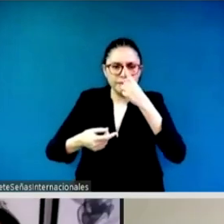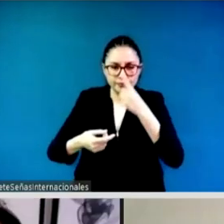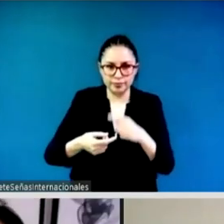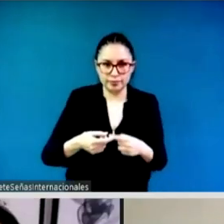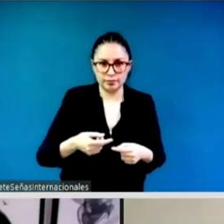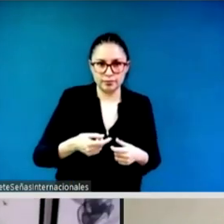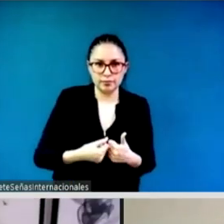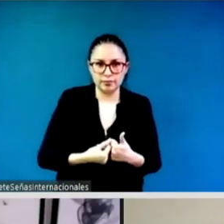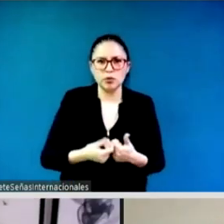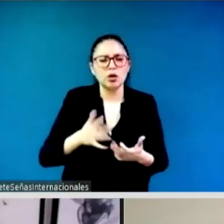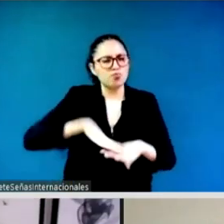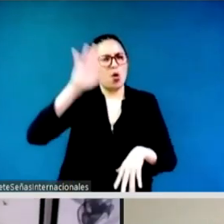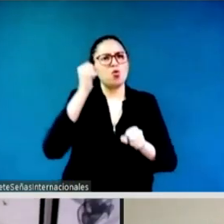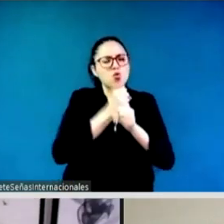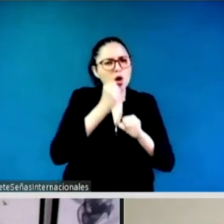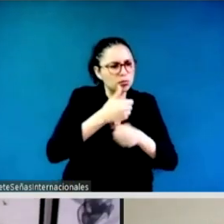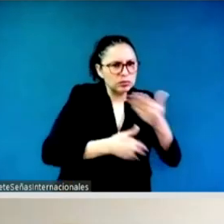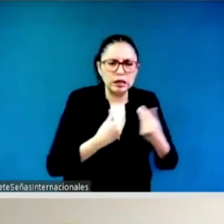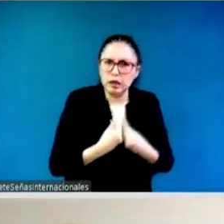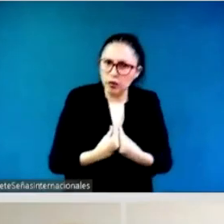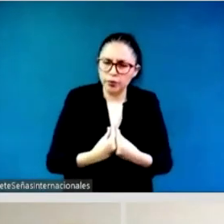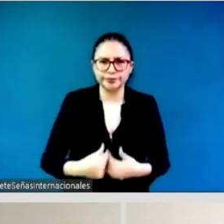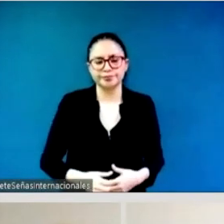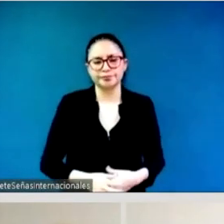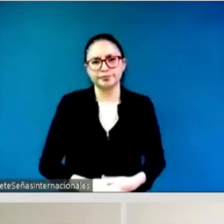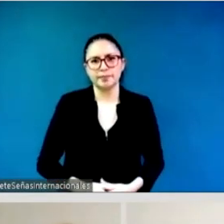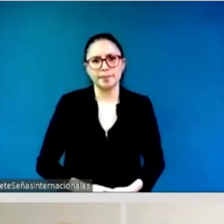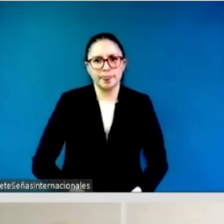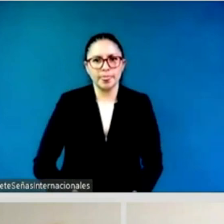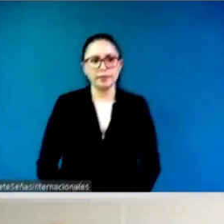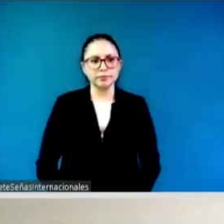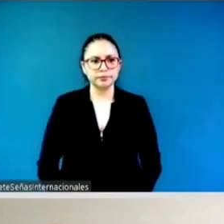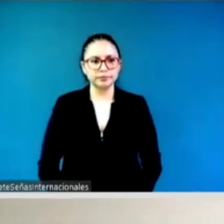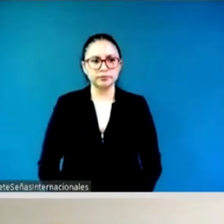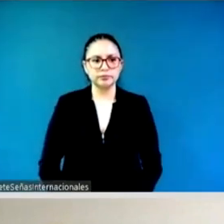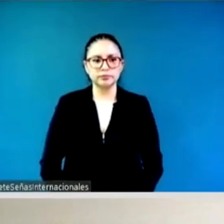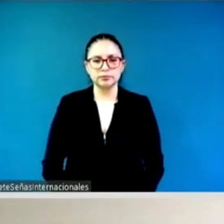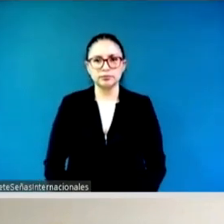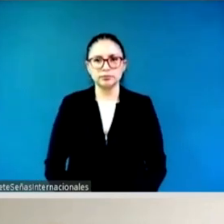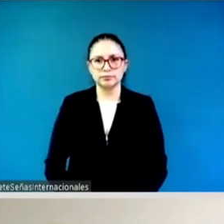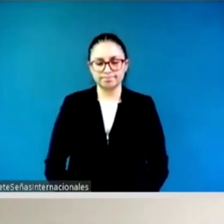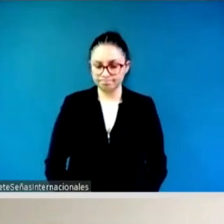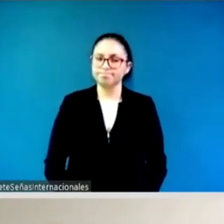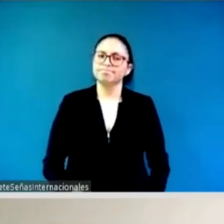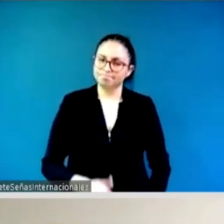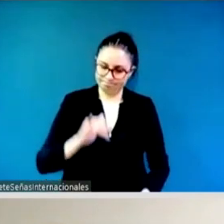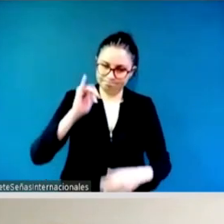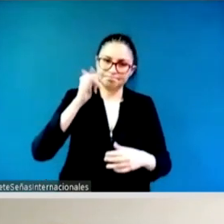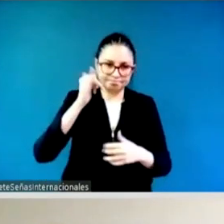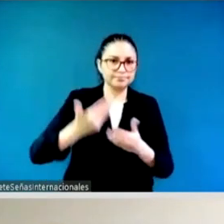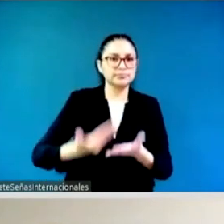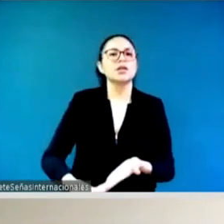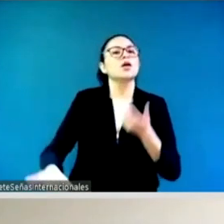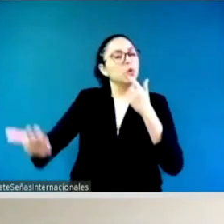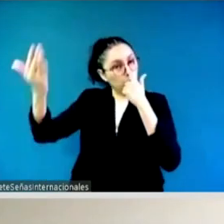yeah first of all in the platforms in the ipu we have make some different groups to talk about